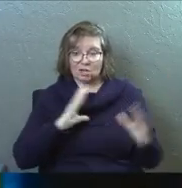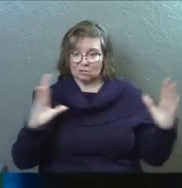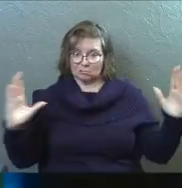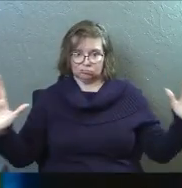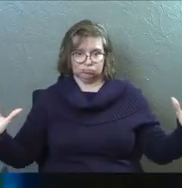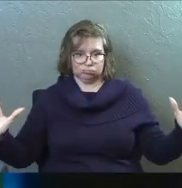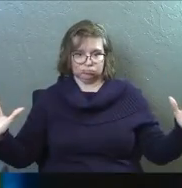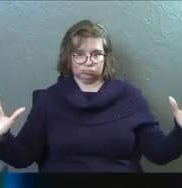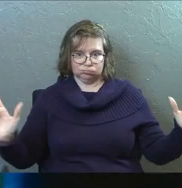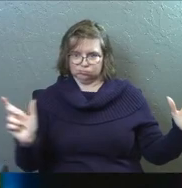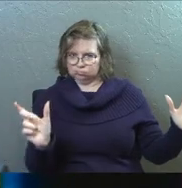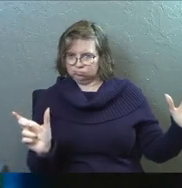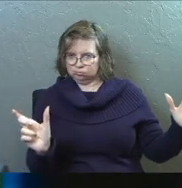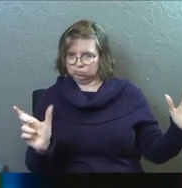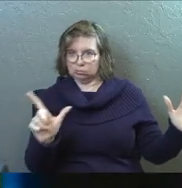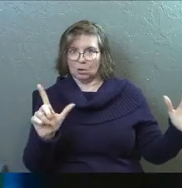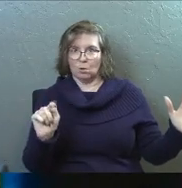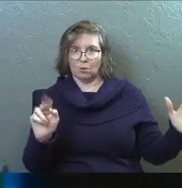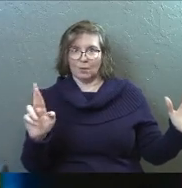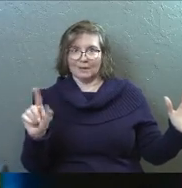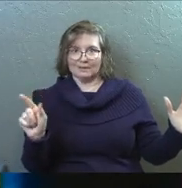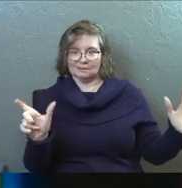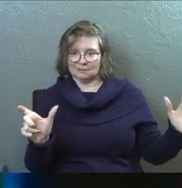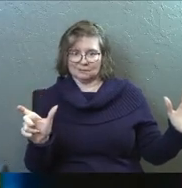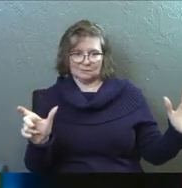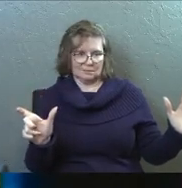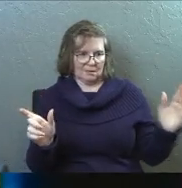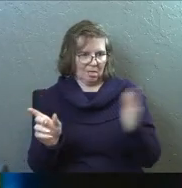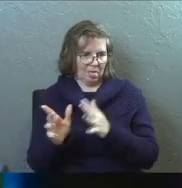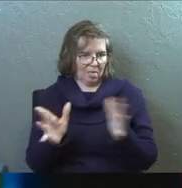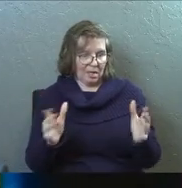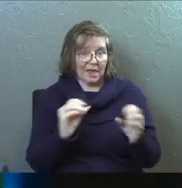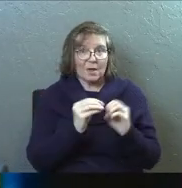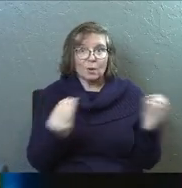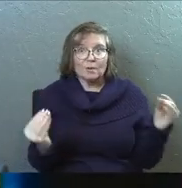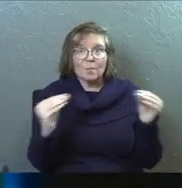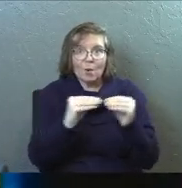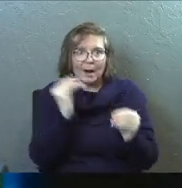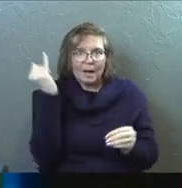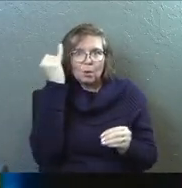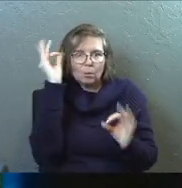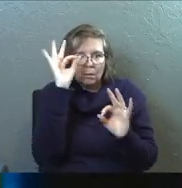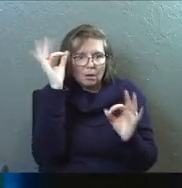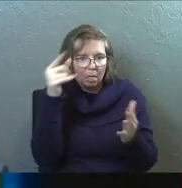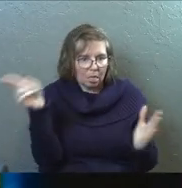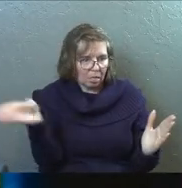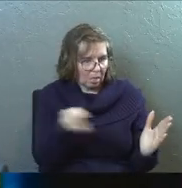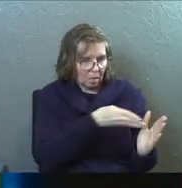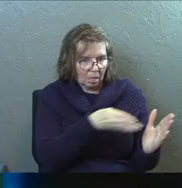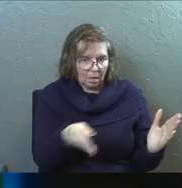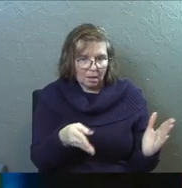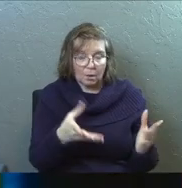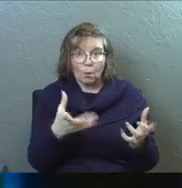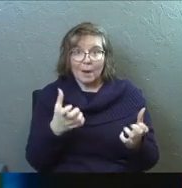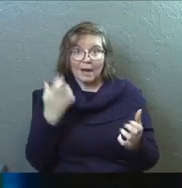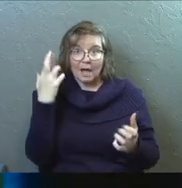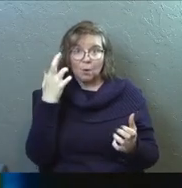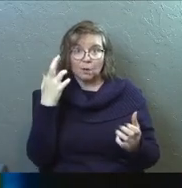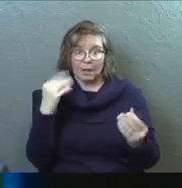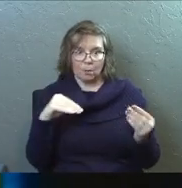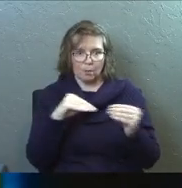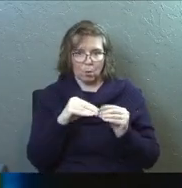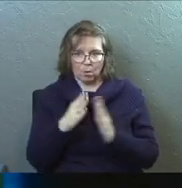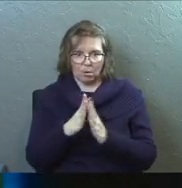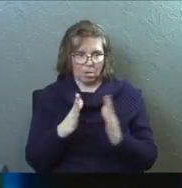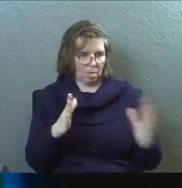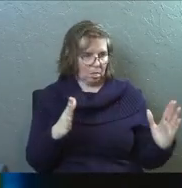And it was so awesome. was like, man, there's so much more. And I had no idea. But once I wanted more and once I realized,